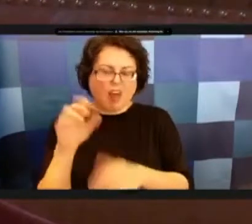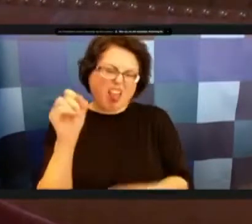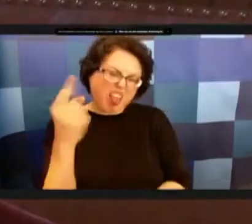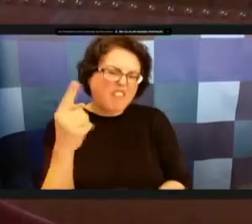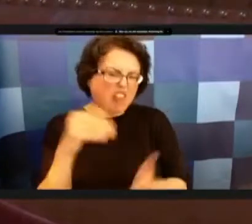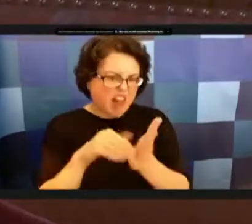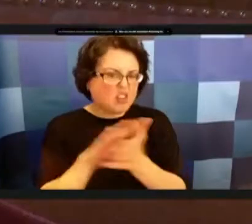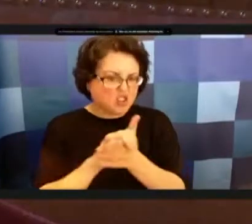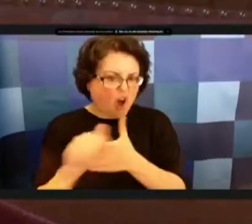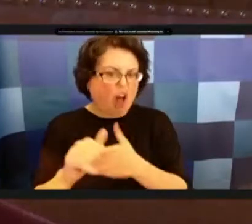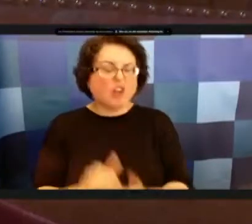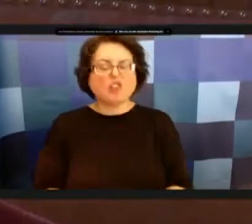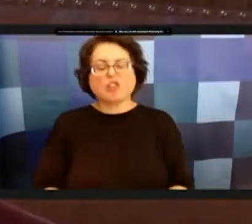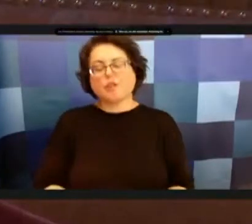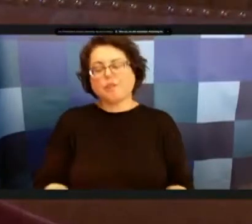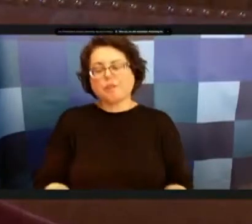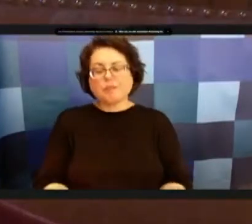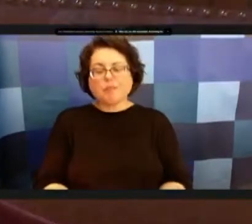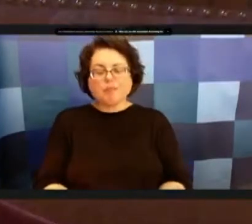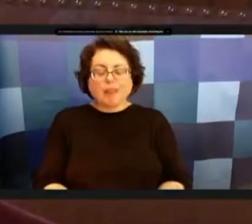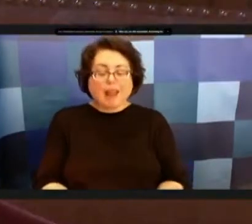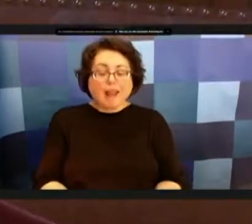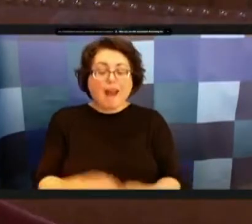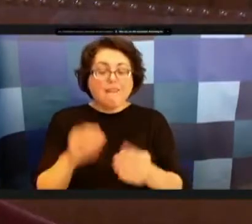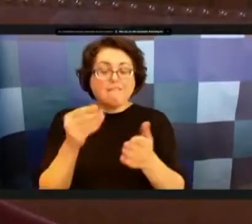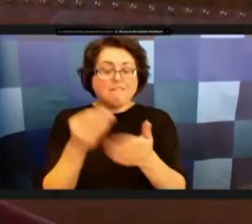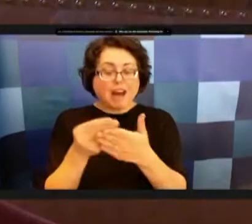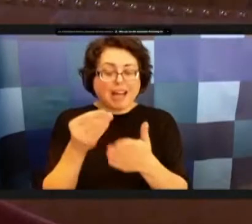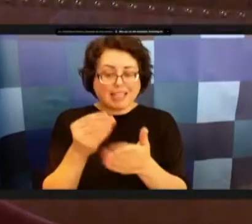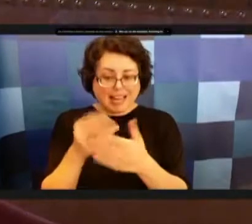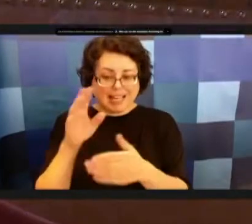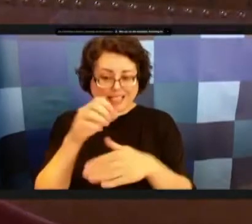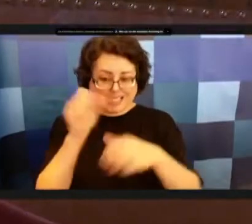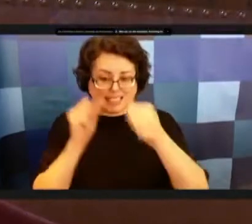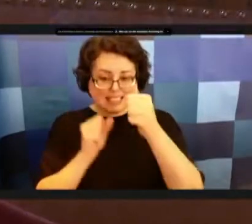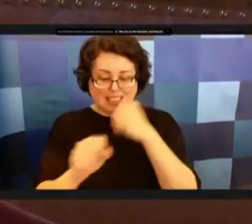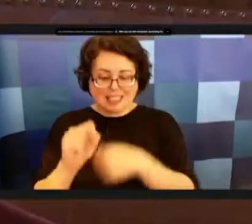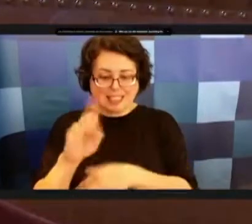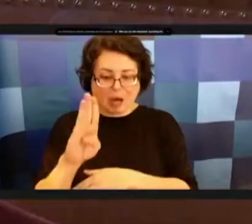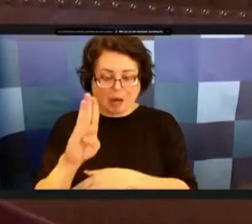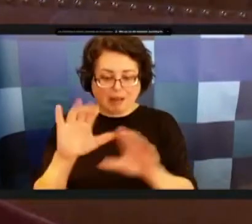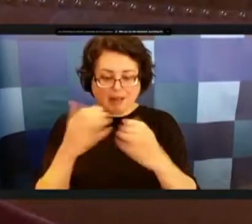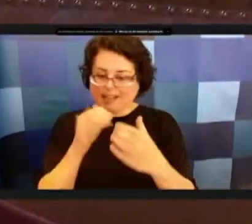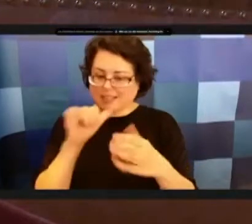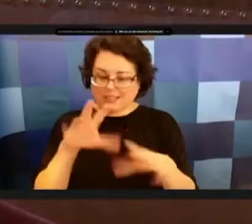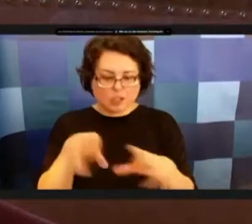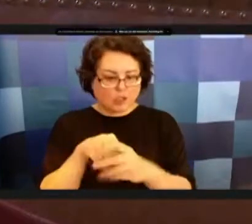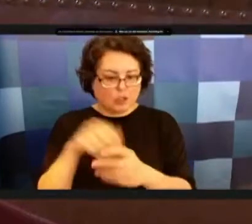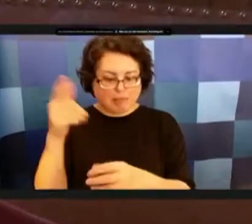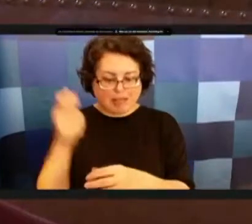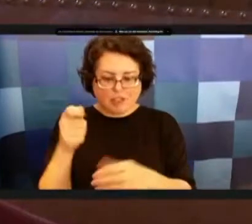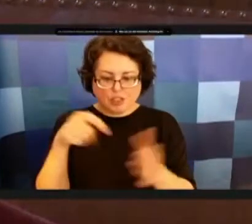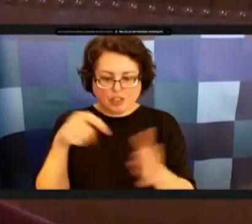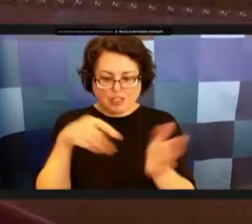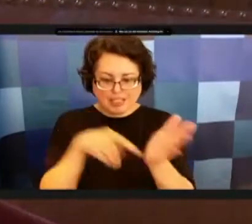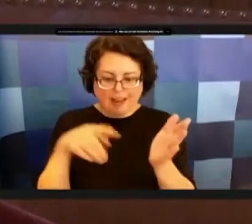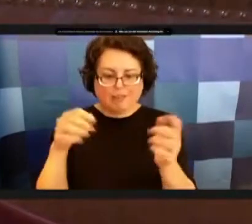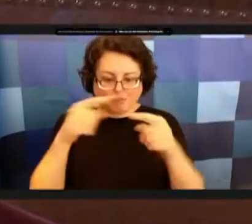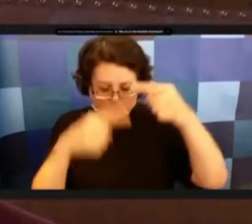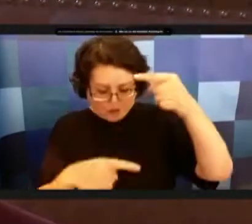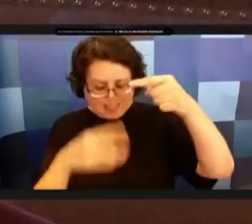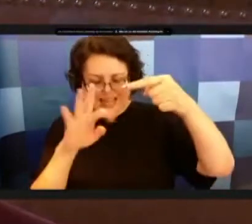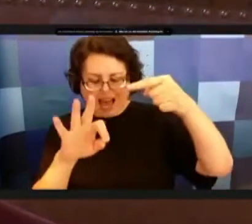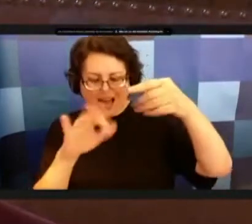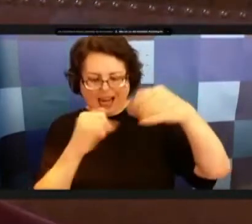finance subclasses not including pension benefits debt changed across nine line items for a total decrease of